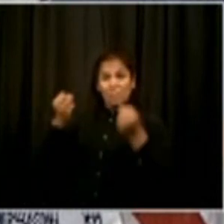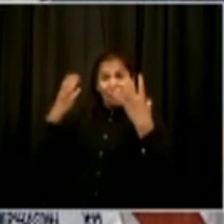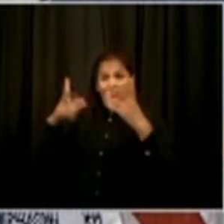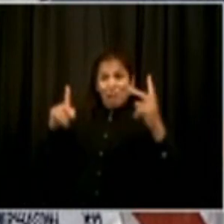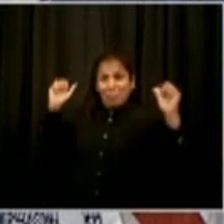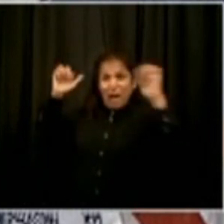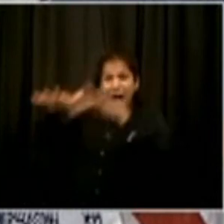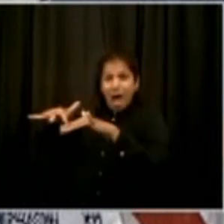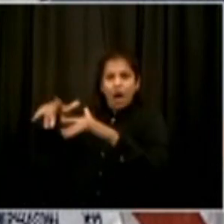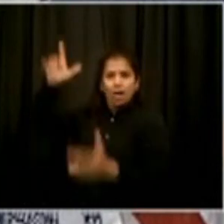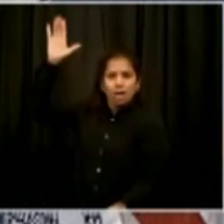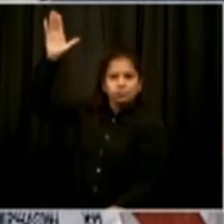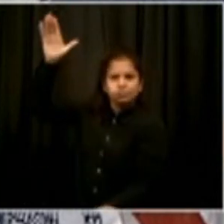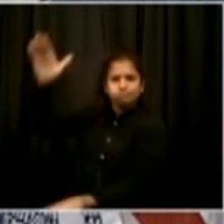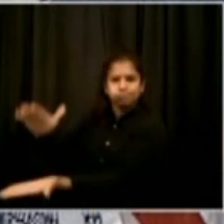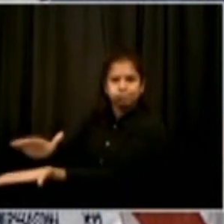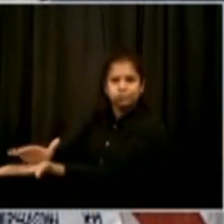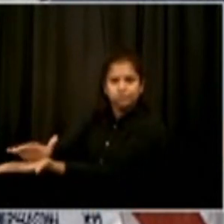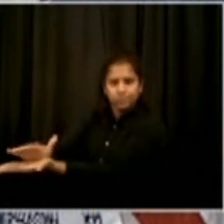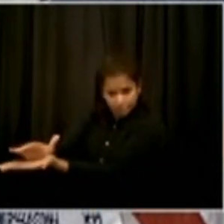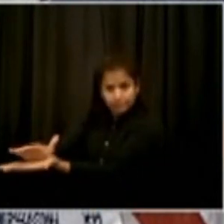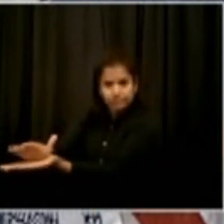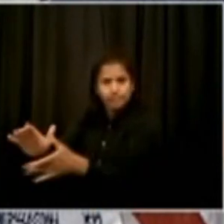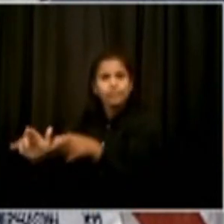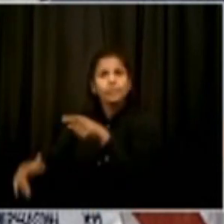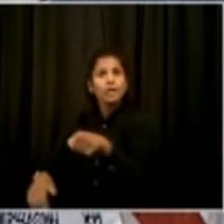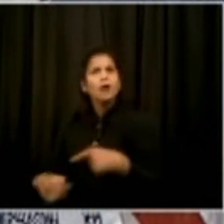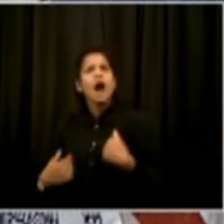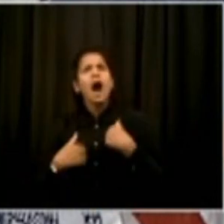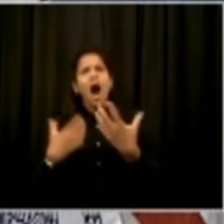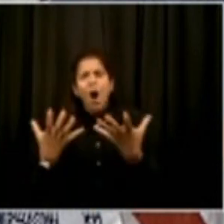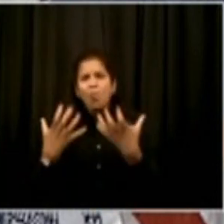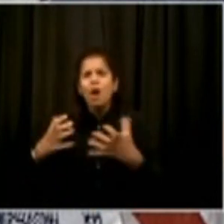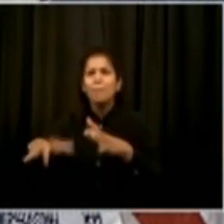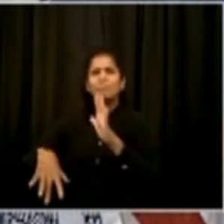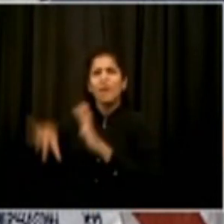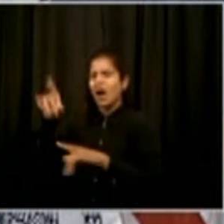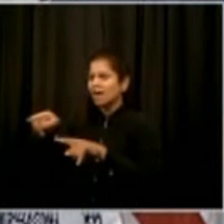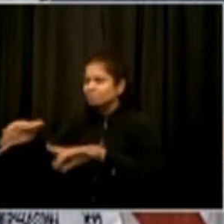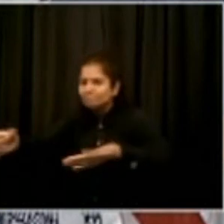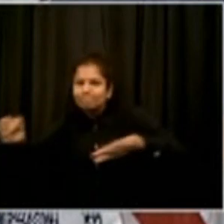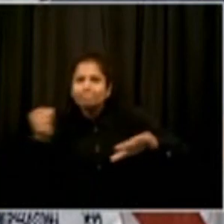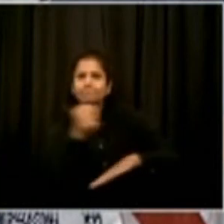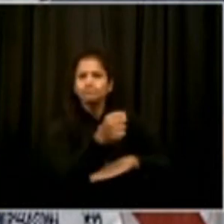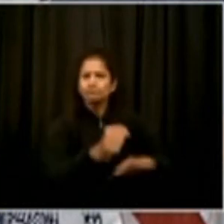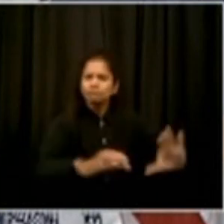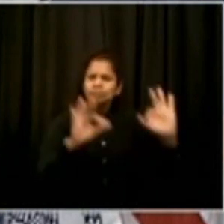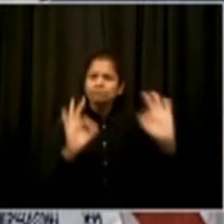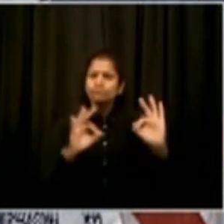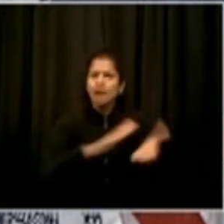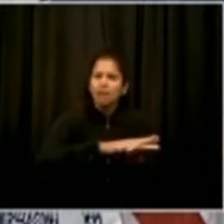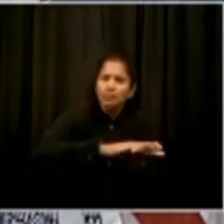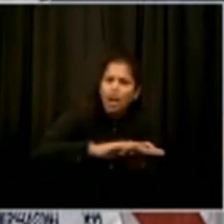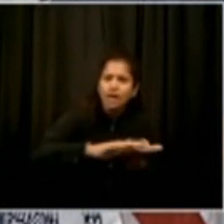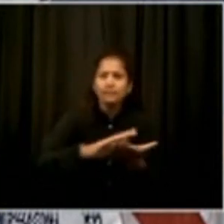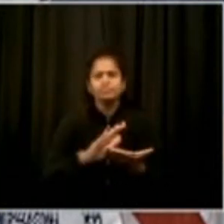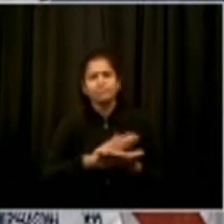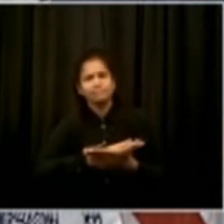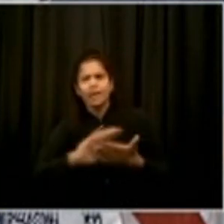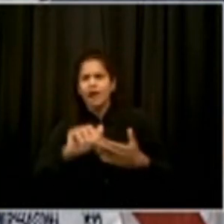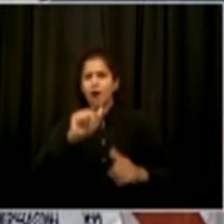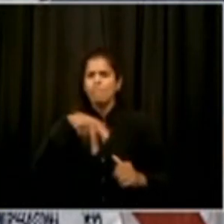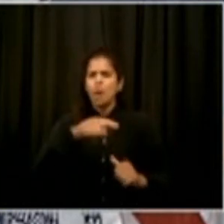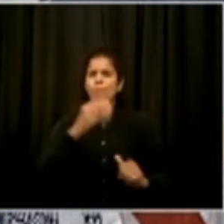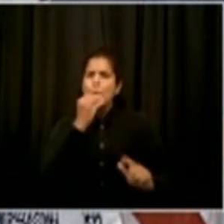control of a facility and it's no longer needed for shelter, the goal is always to convert it to permanent affordable housing. But we also